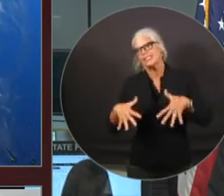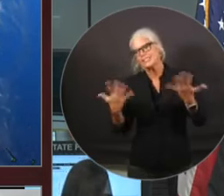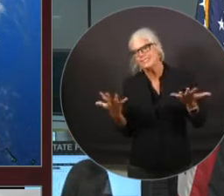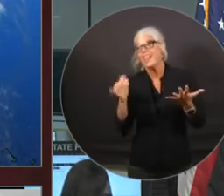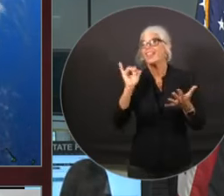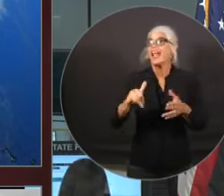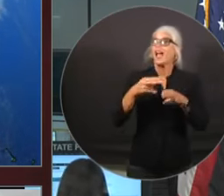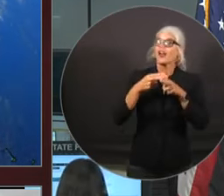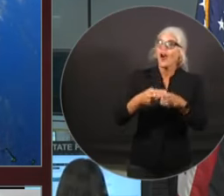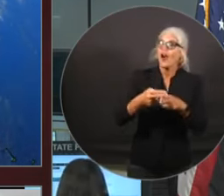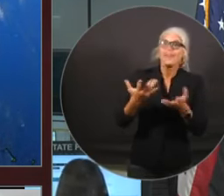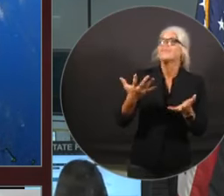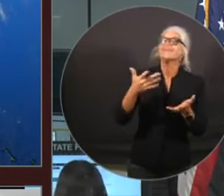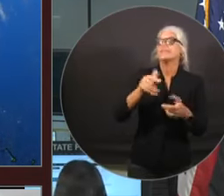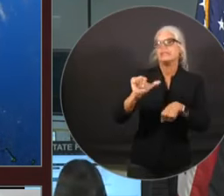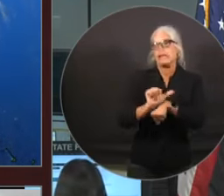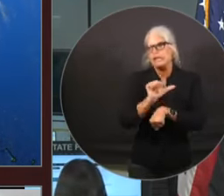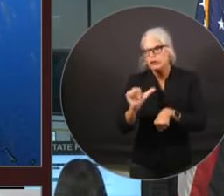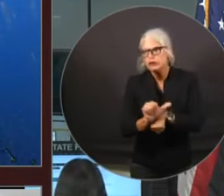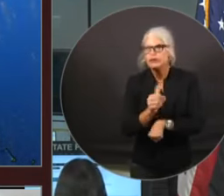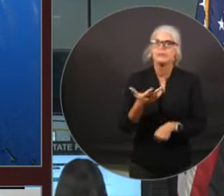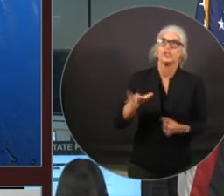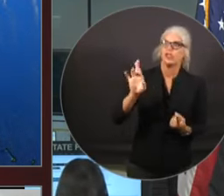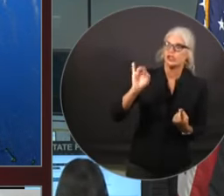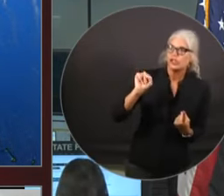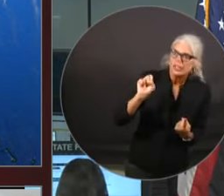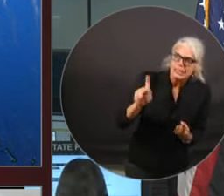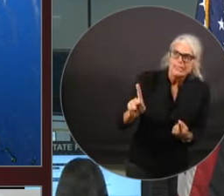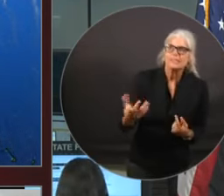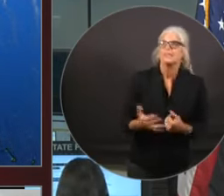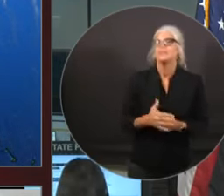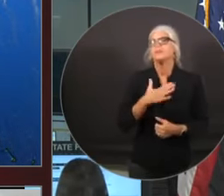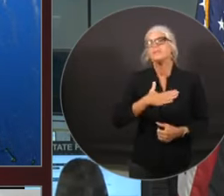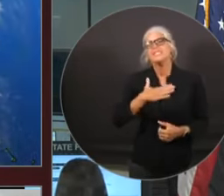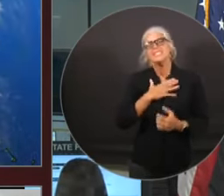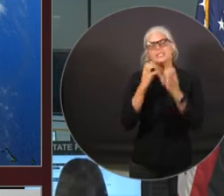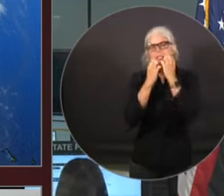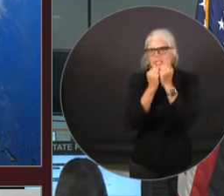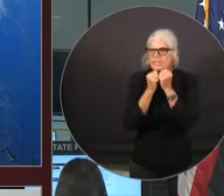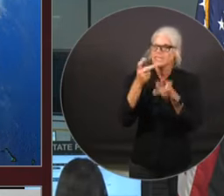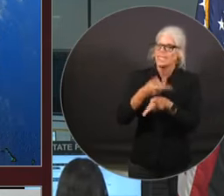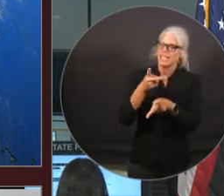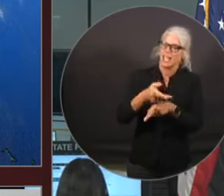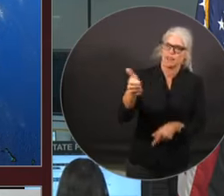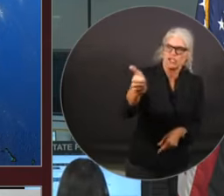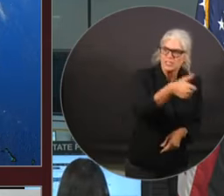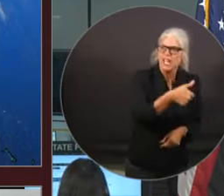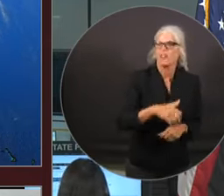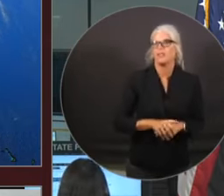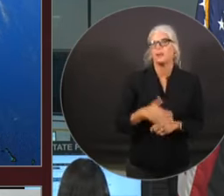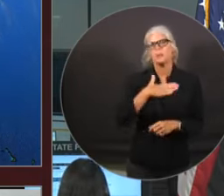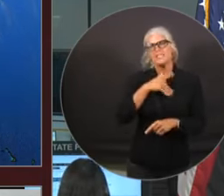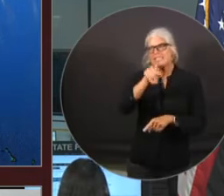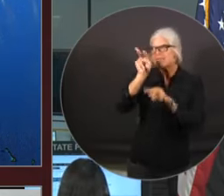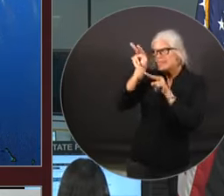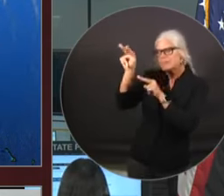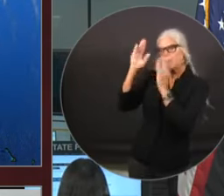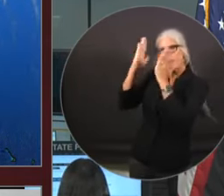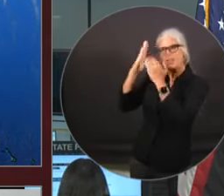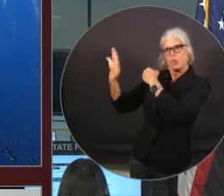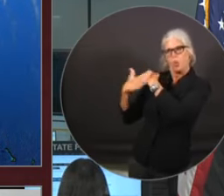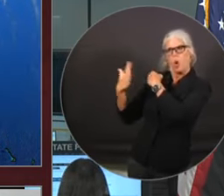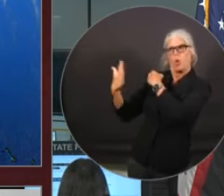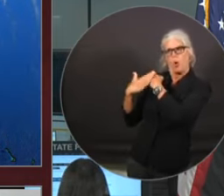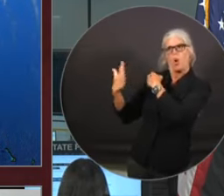creates risk. So please take care of yourself. Heed the warnings that you receive at the local level.